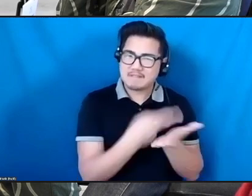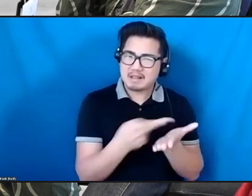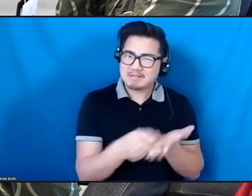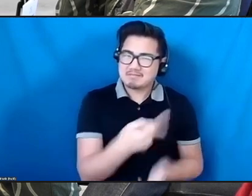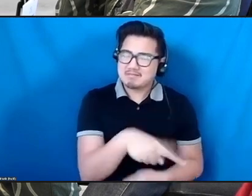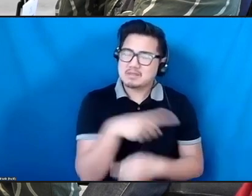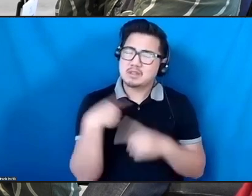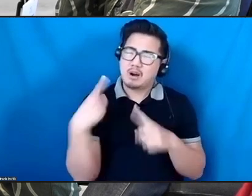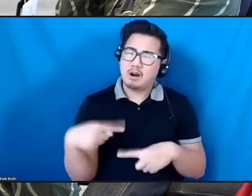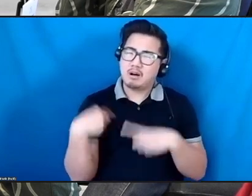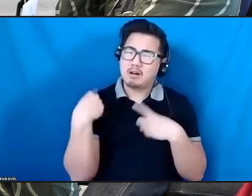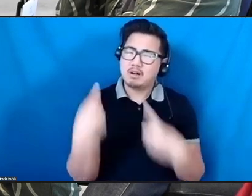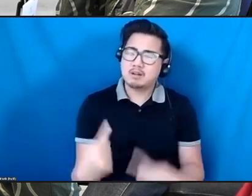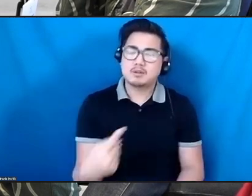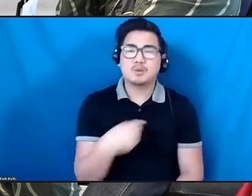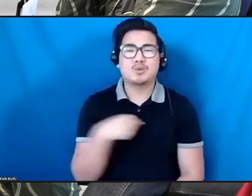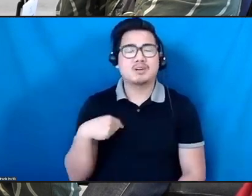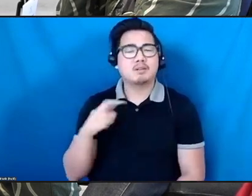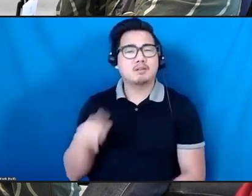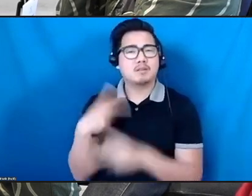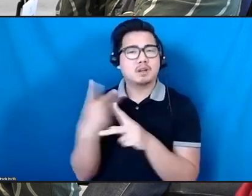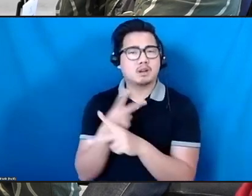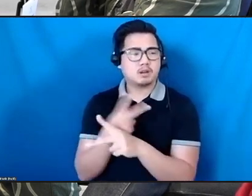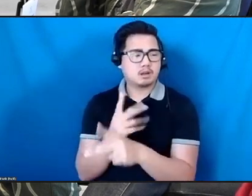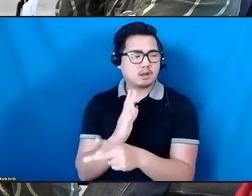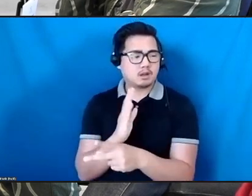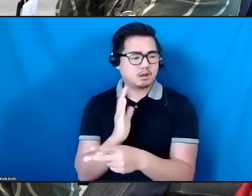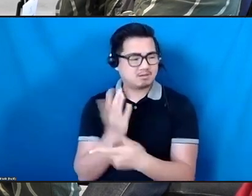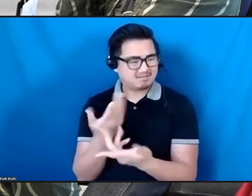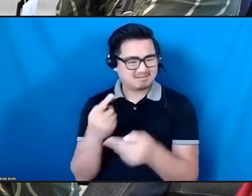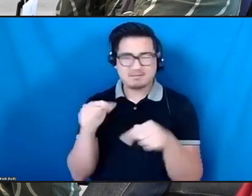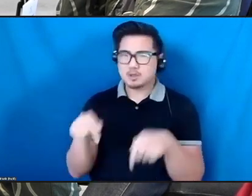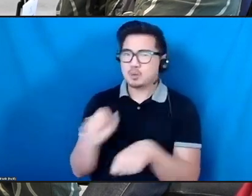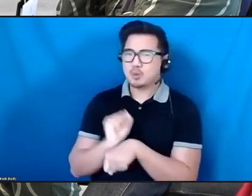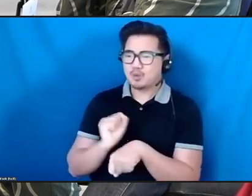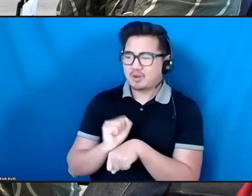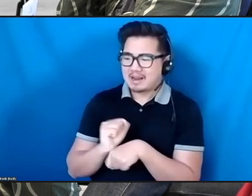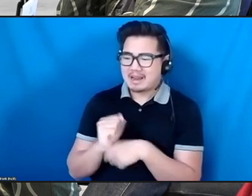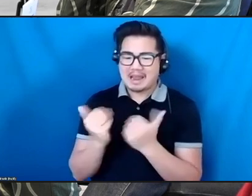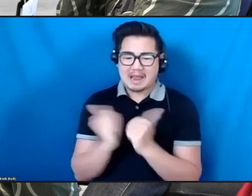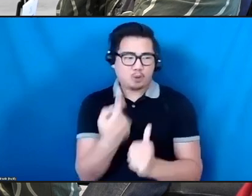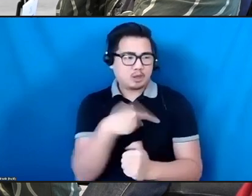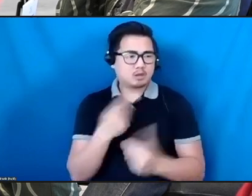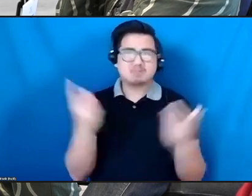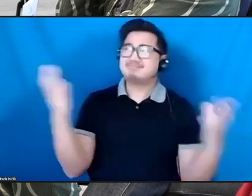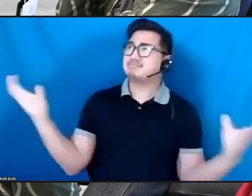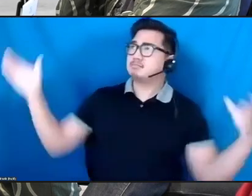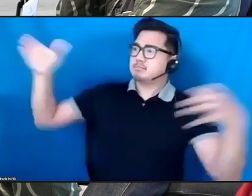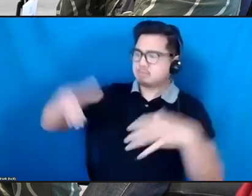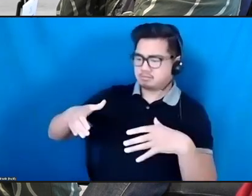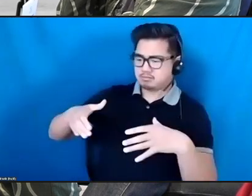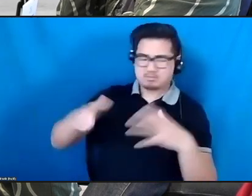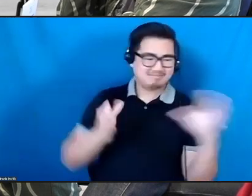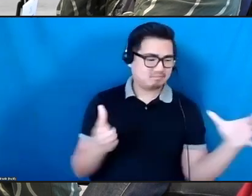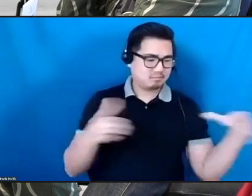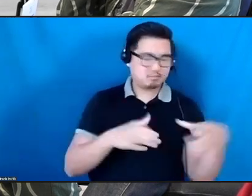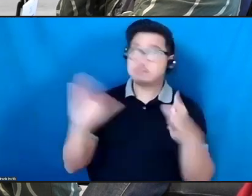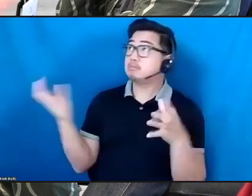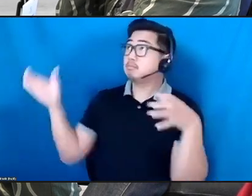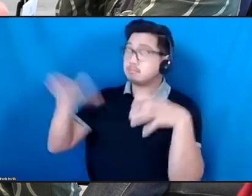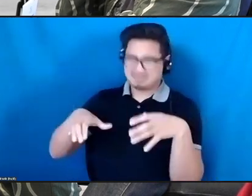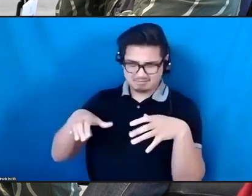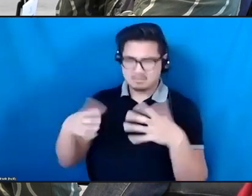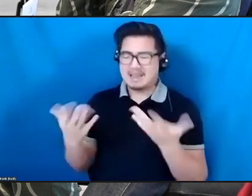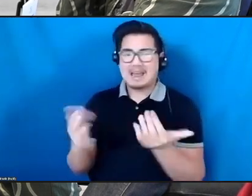to make this kind of work and these kinds of exchanges continue because we owe it to the people who aren't in this room because